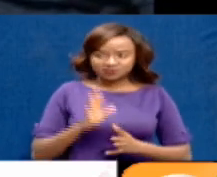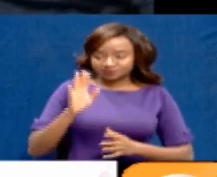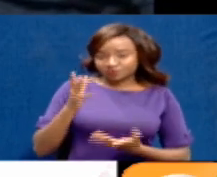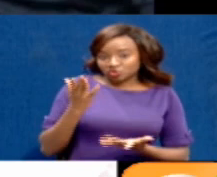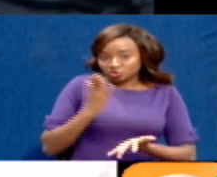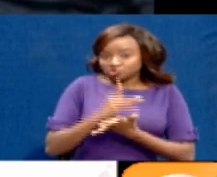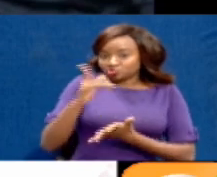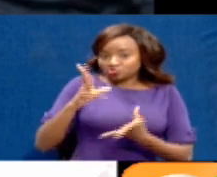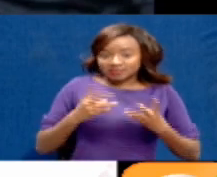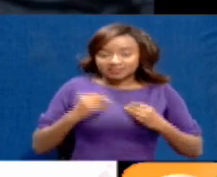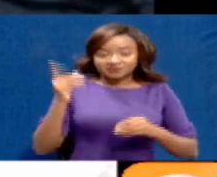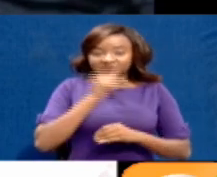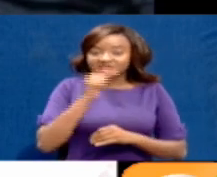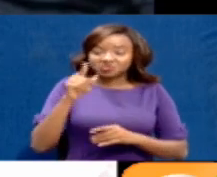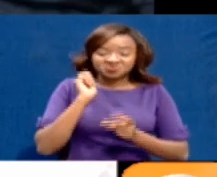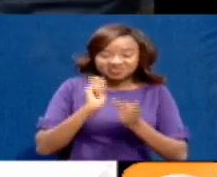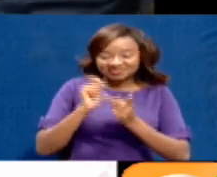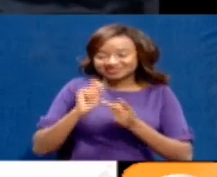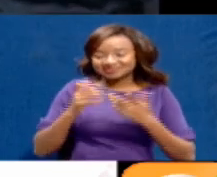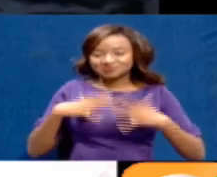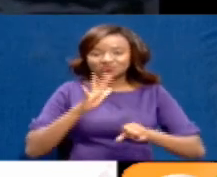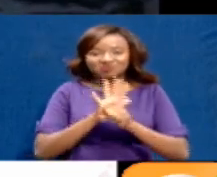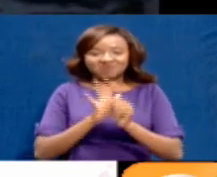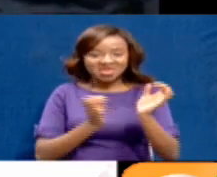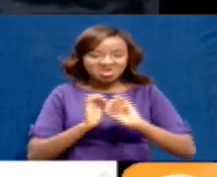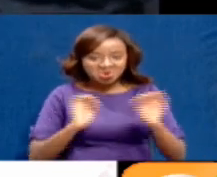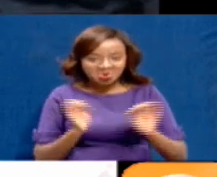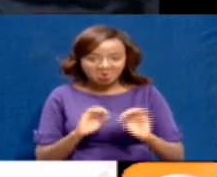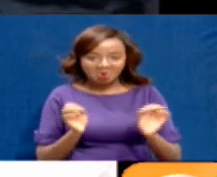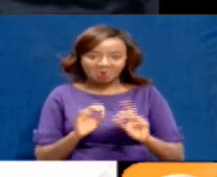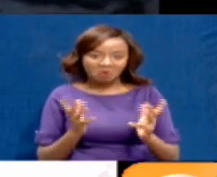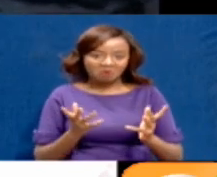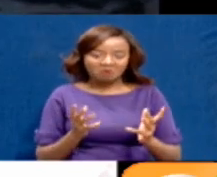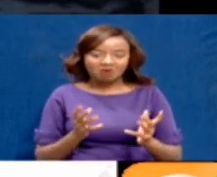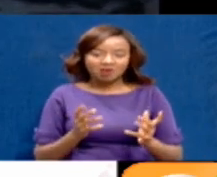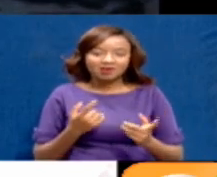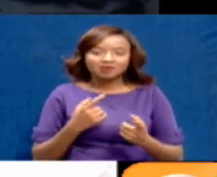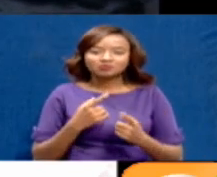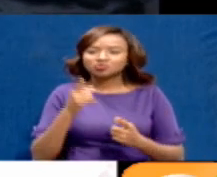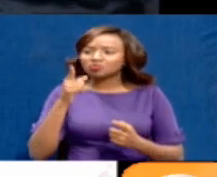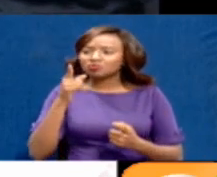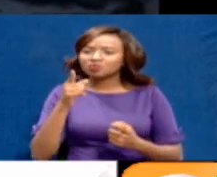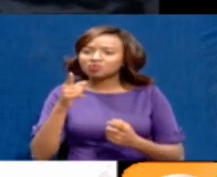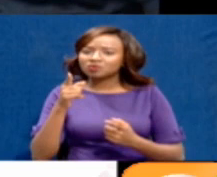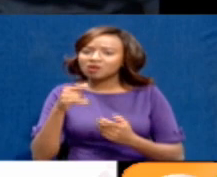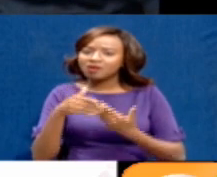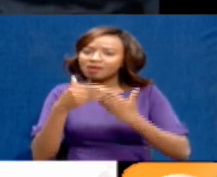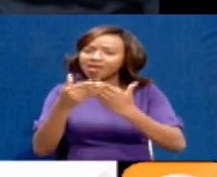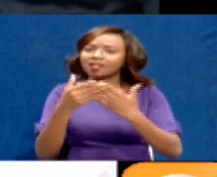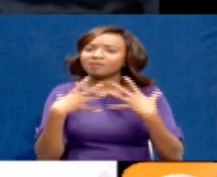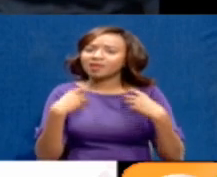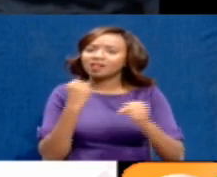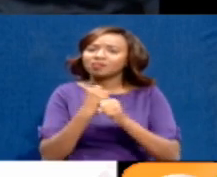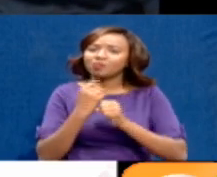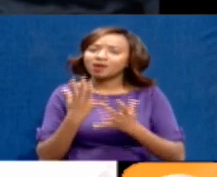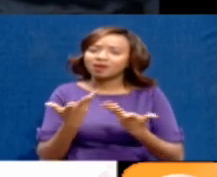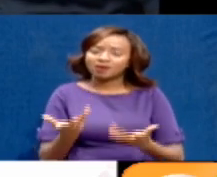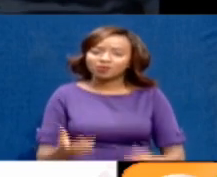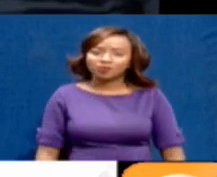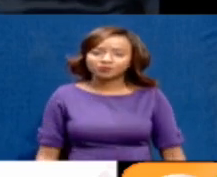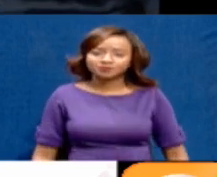that you're not doing as much testing as you'd like to. You can't even call what you're doing mass testing. But what are you doing to equip your medical workers there?